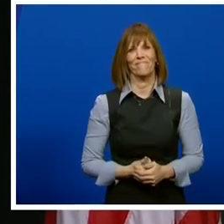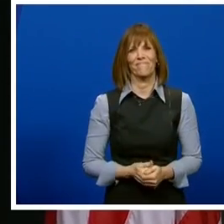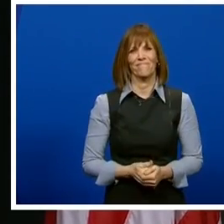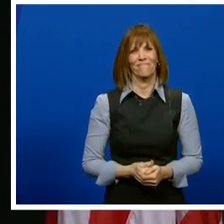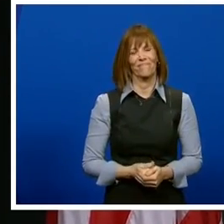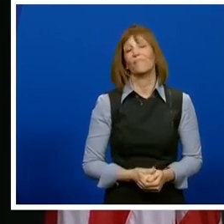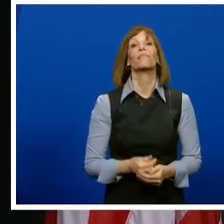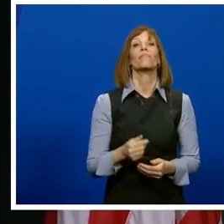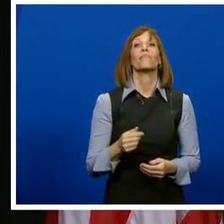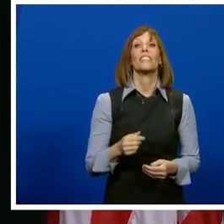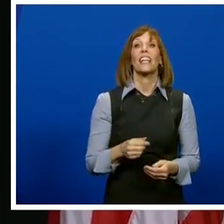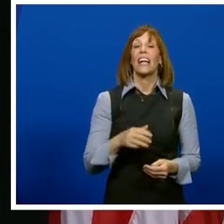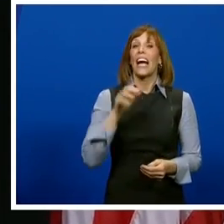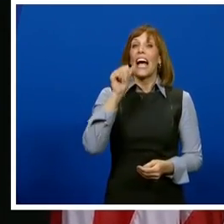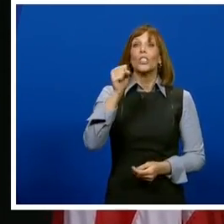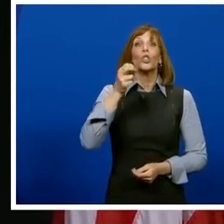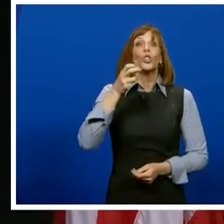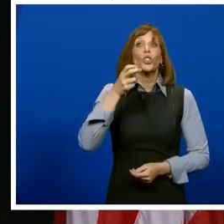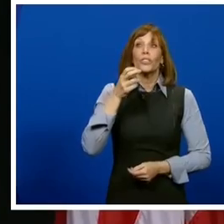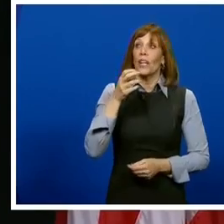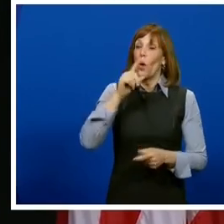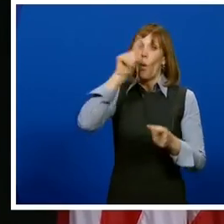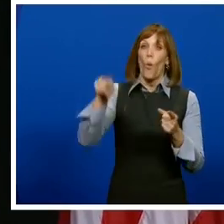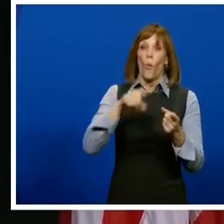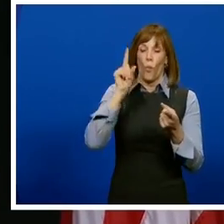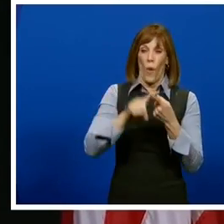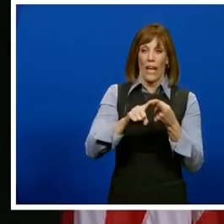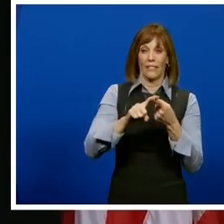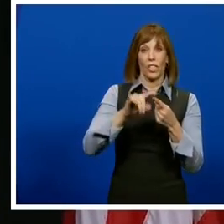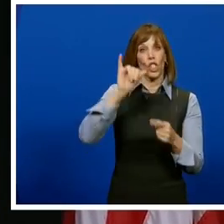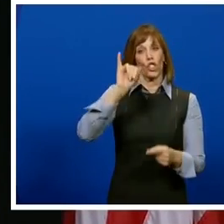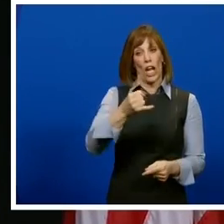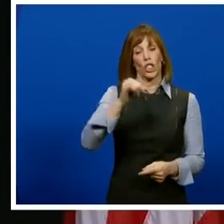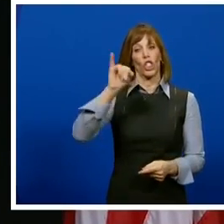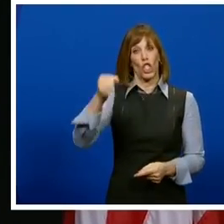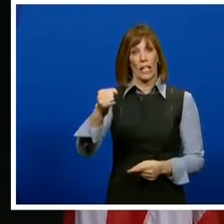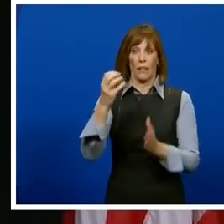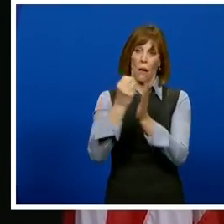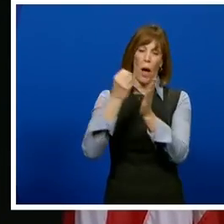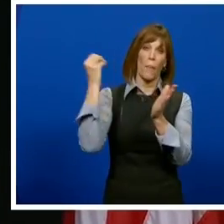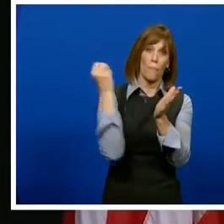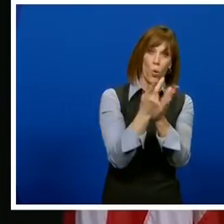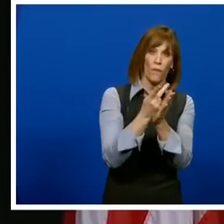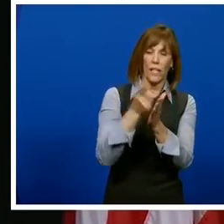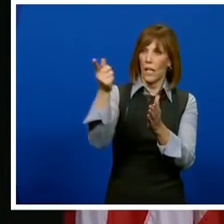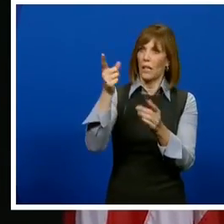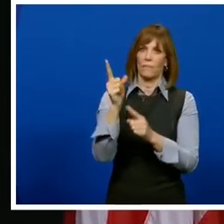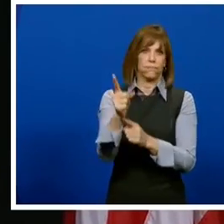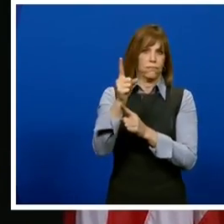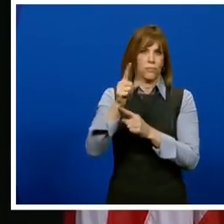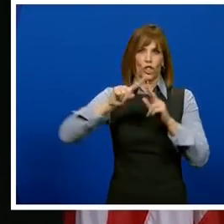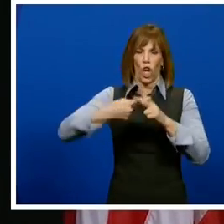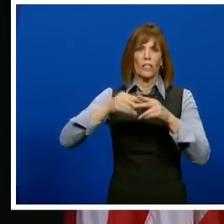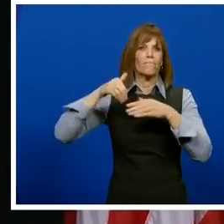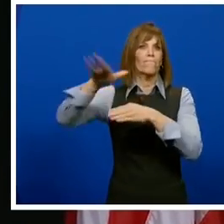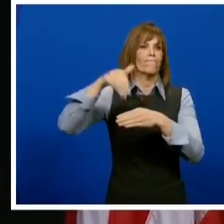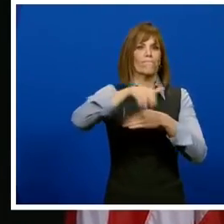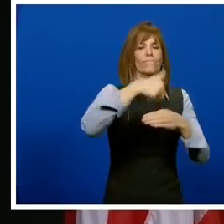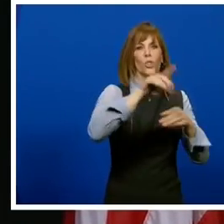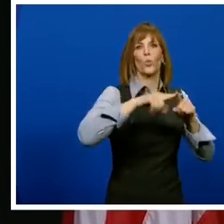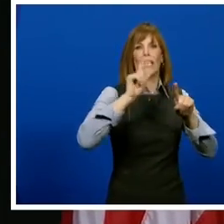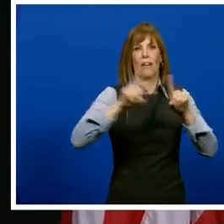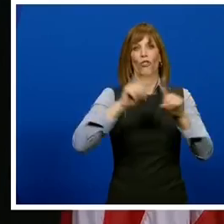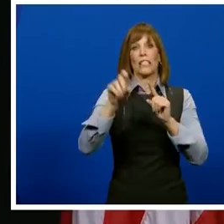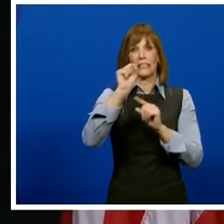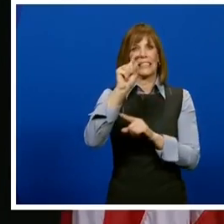Almost as soon as it was authorized for emergency use, the Johnson & Johnson vaccine began shipping to states across the country. I'm